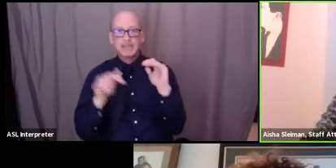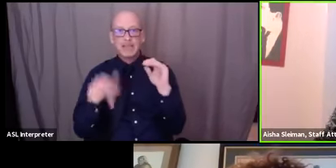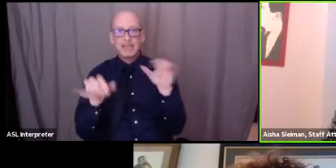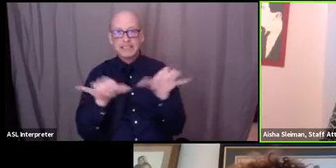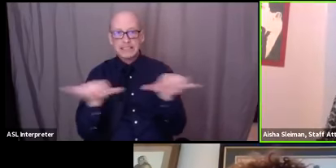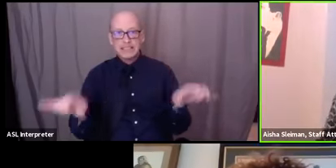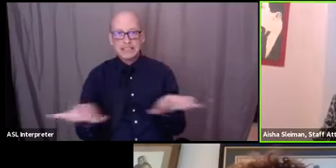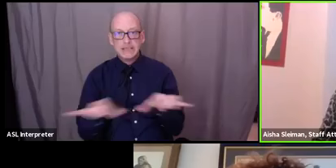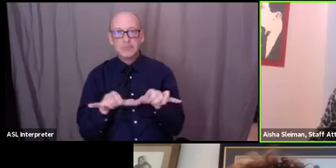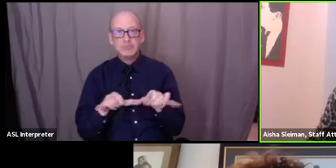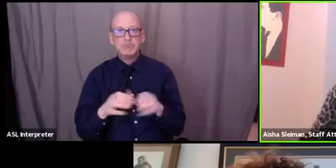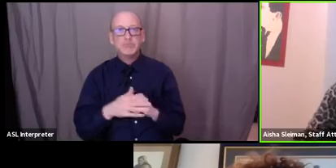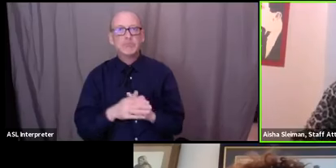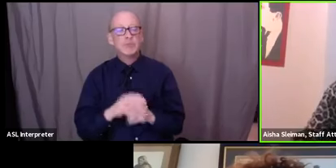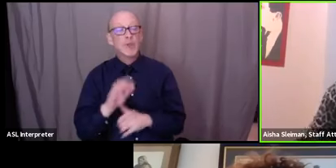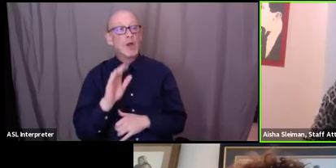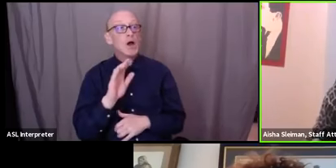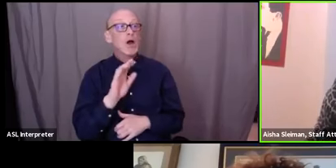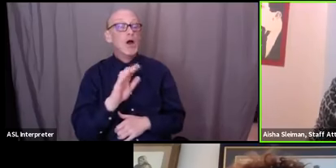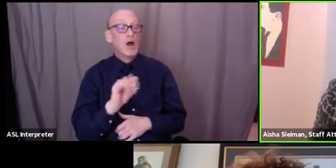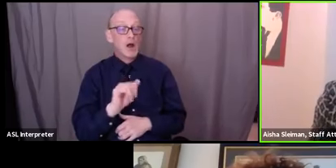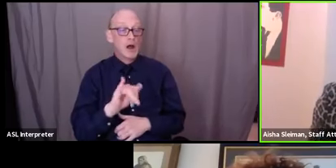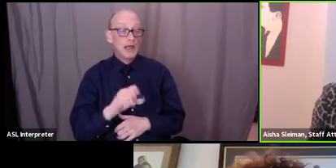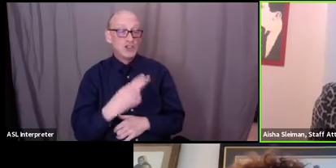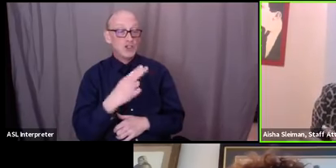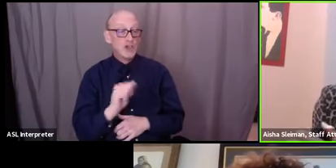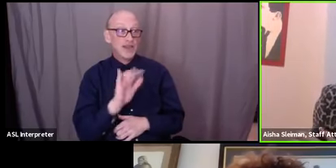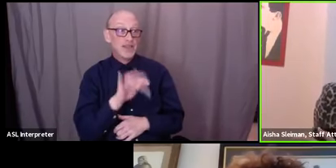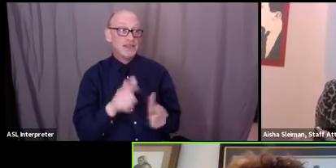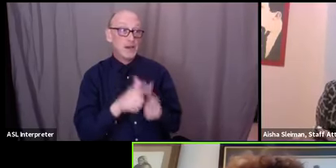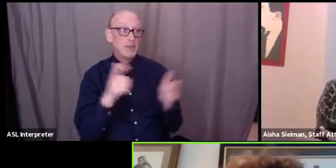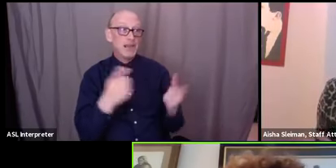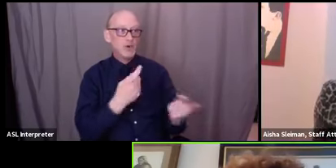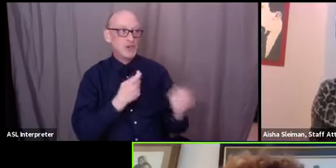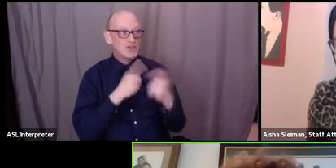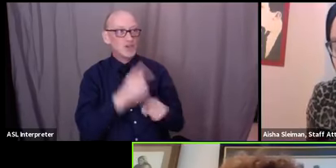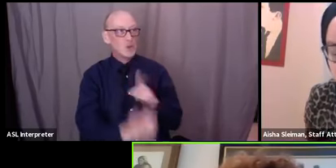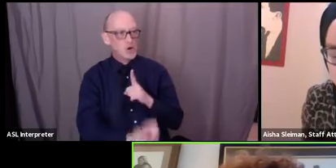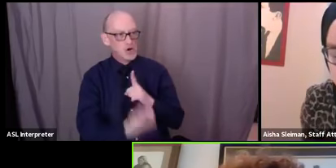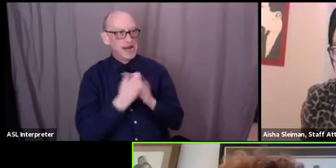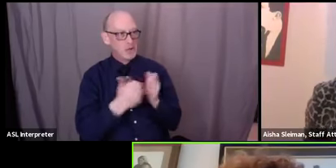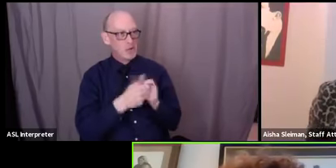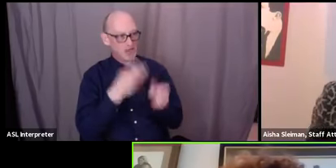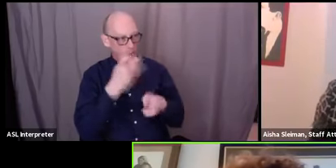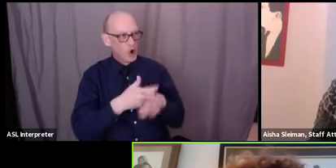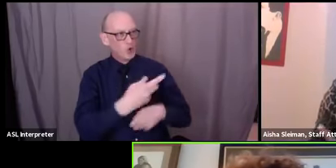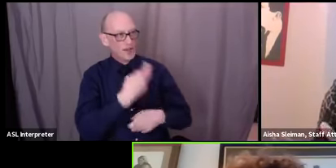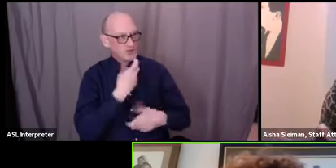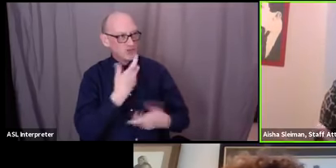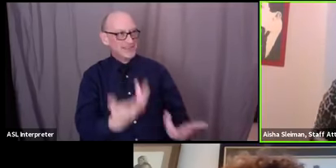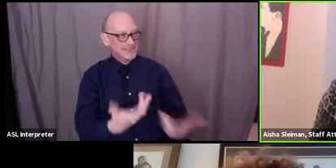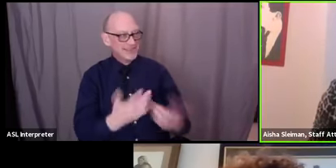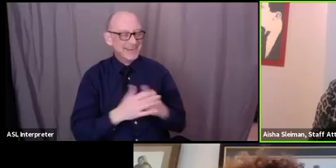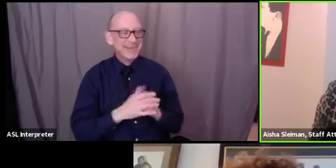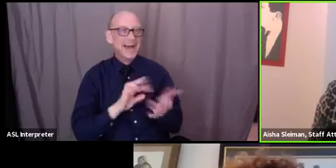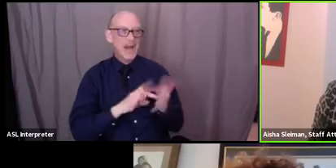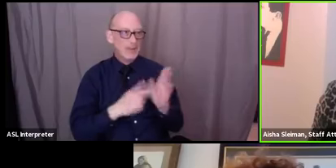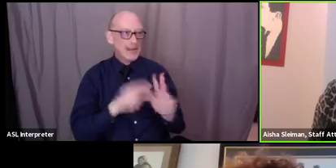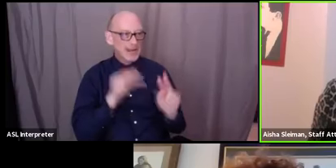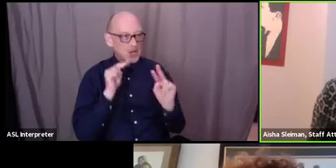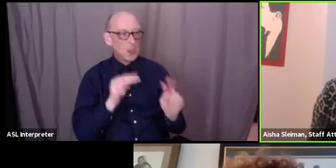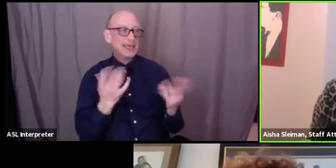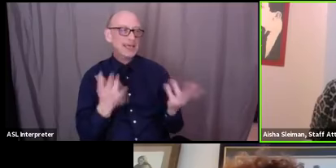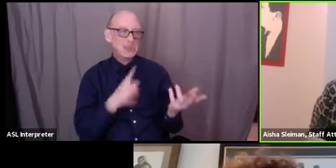oh i mean that's a that's a that's also a really big question you're hitting me with the hard one i mean look you know even